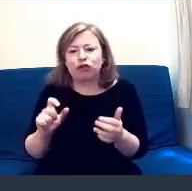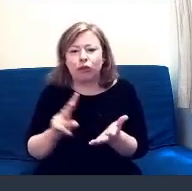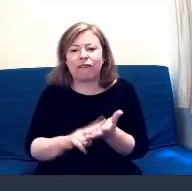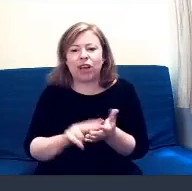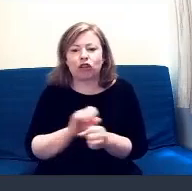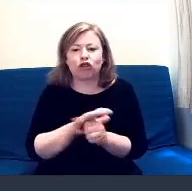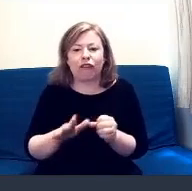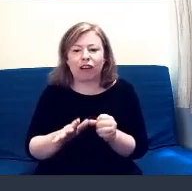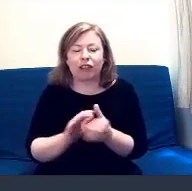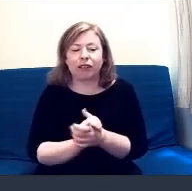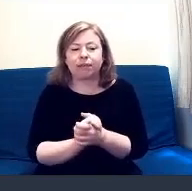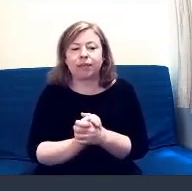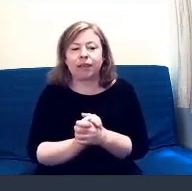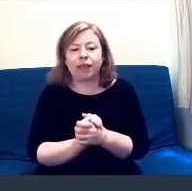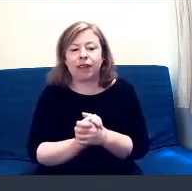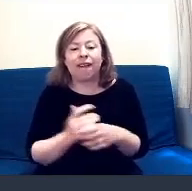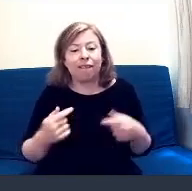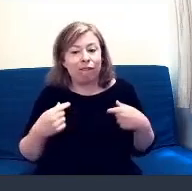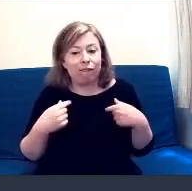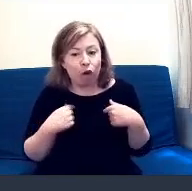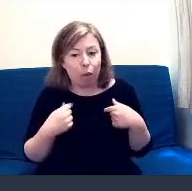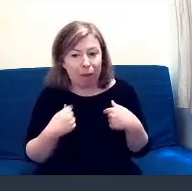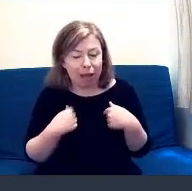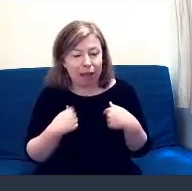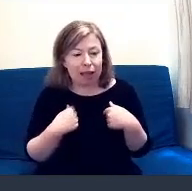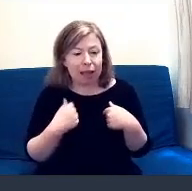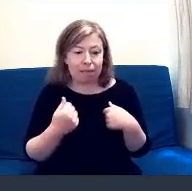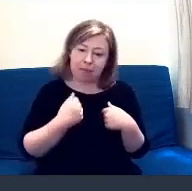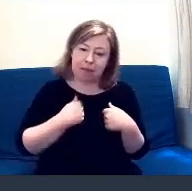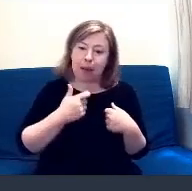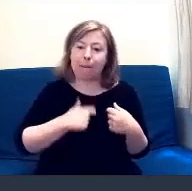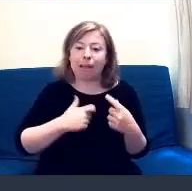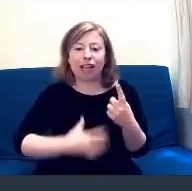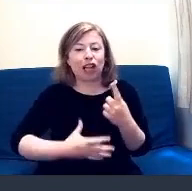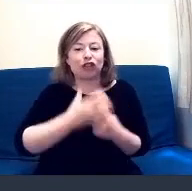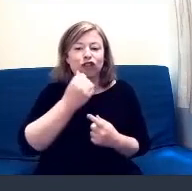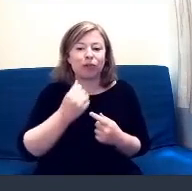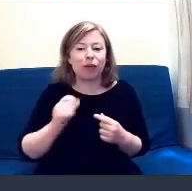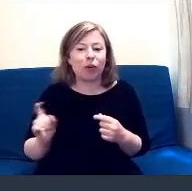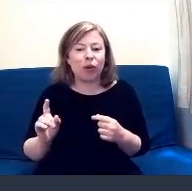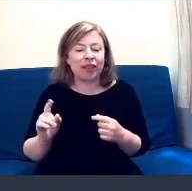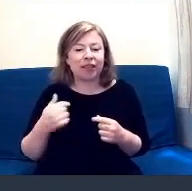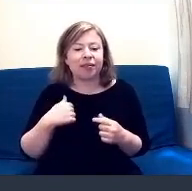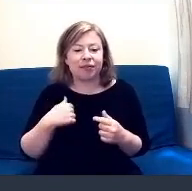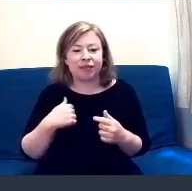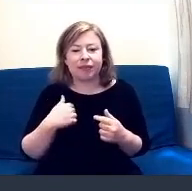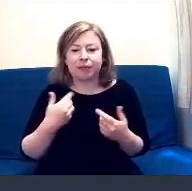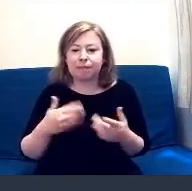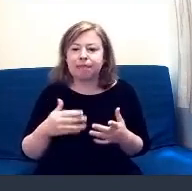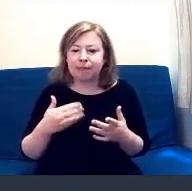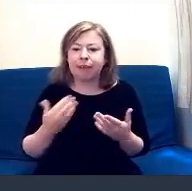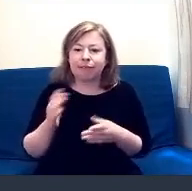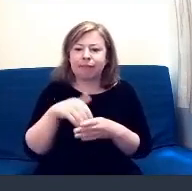So for me, the personal achievement is winning the discrimination case